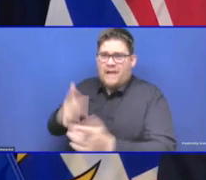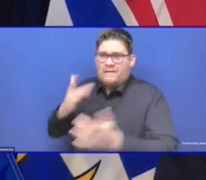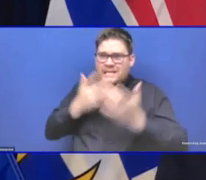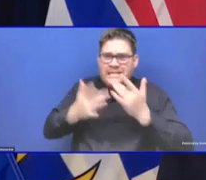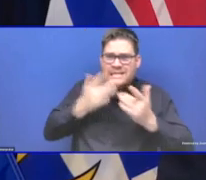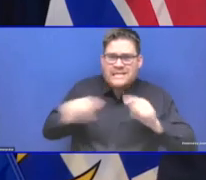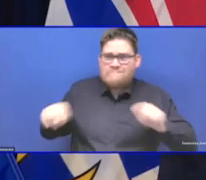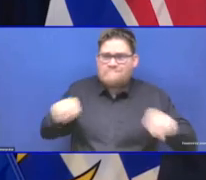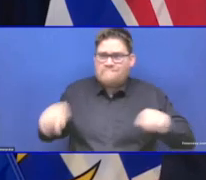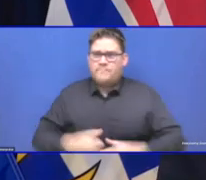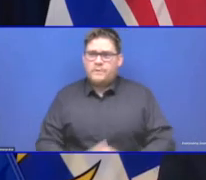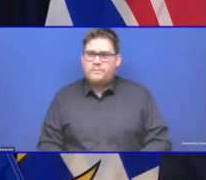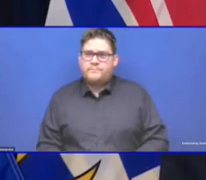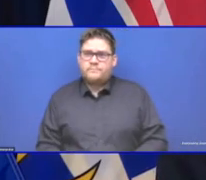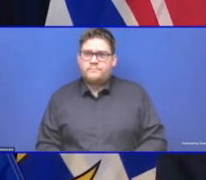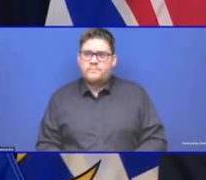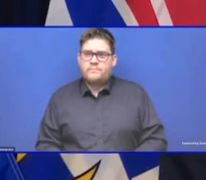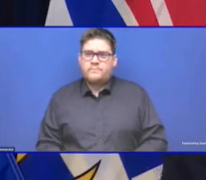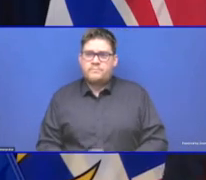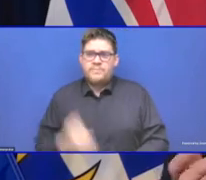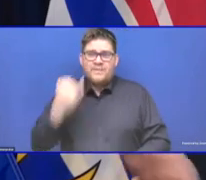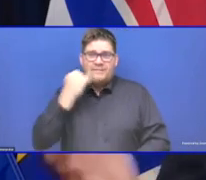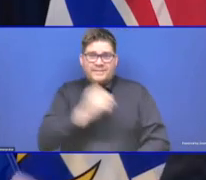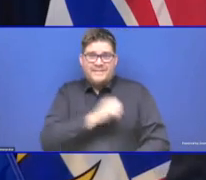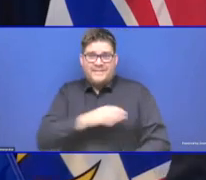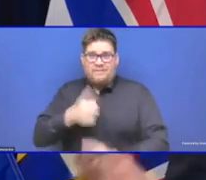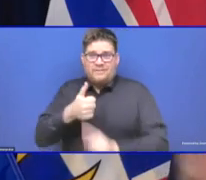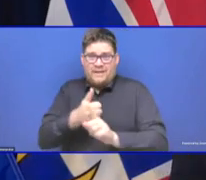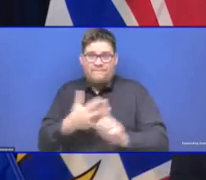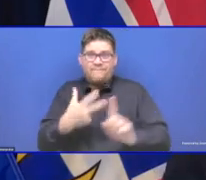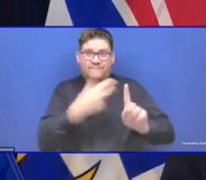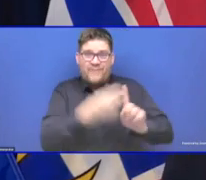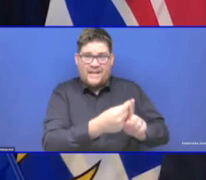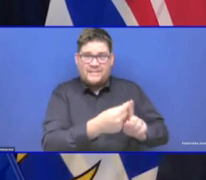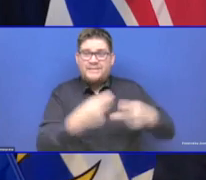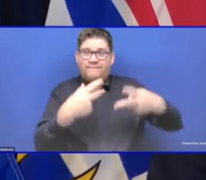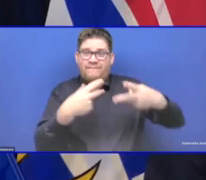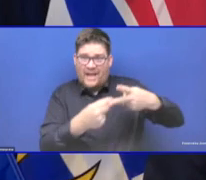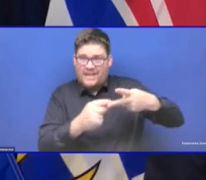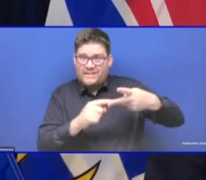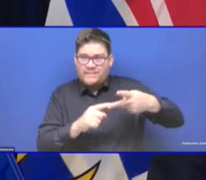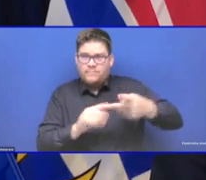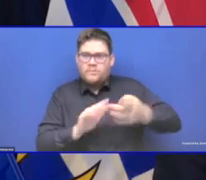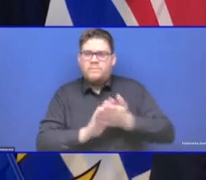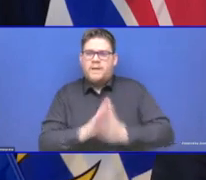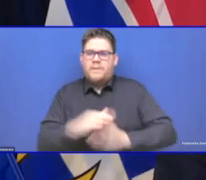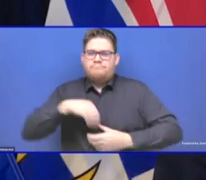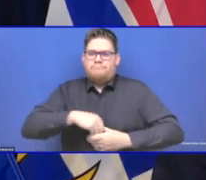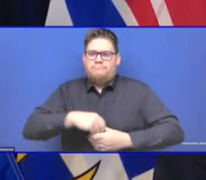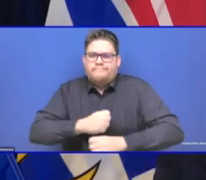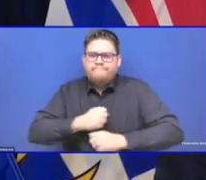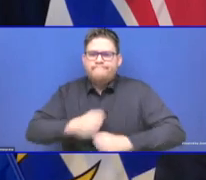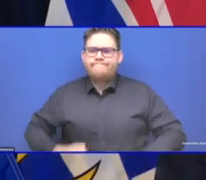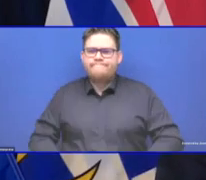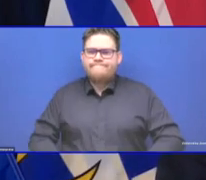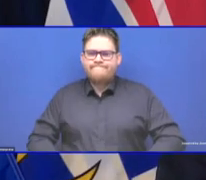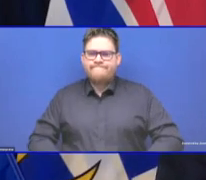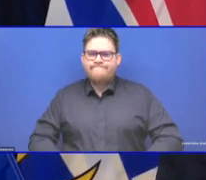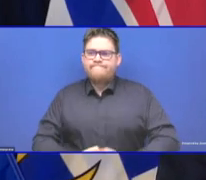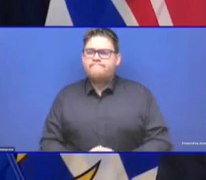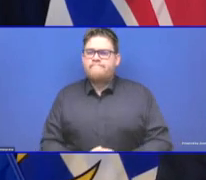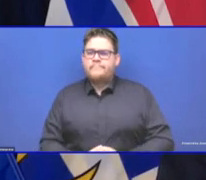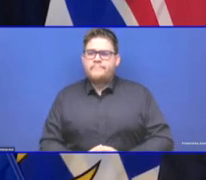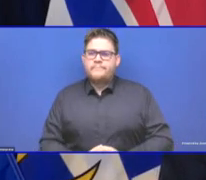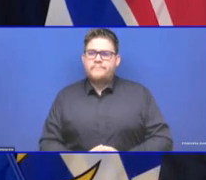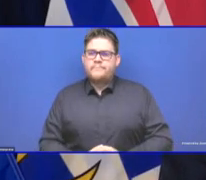take. Dr. Henry has said about five percent now it's down. Seven percent, if recall, on October 20th, when we provide the statistics first, it's